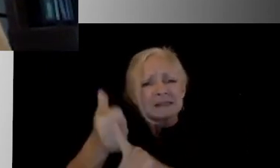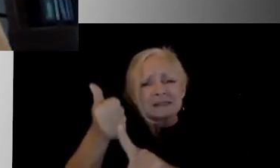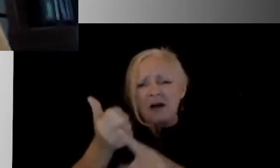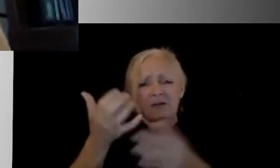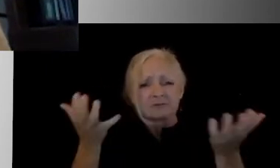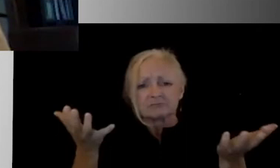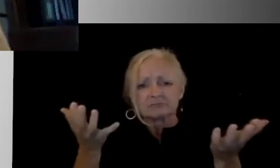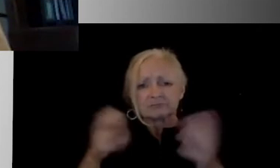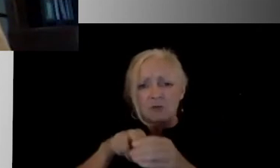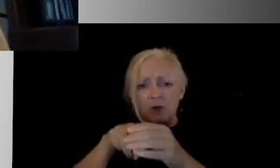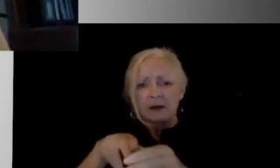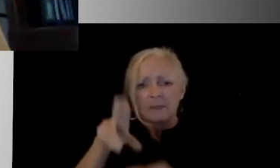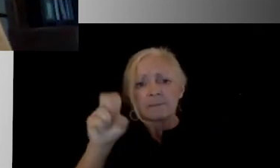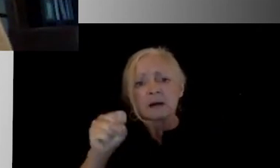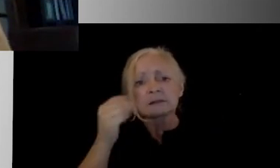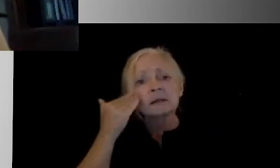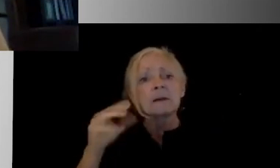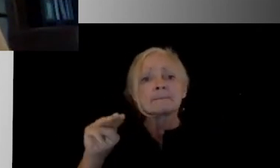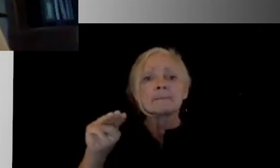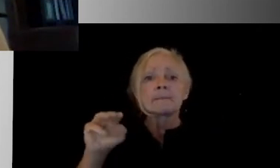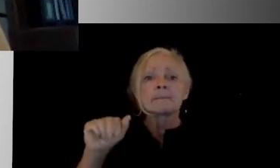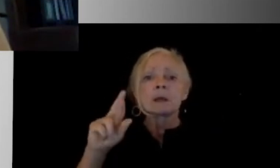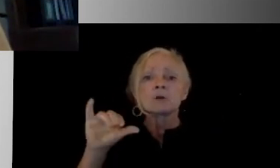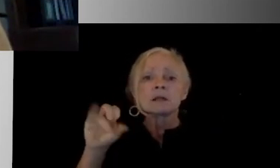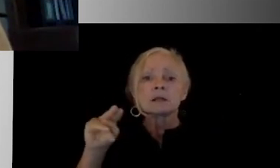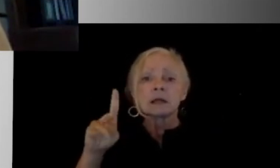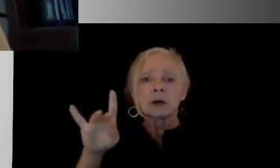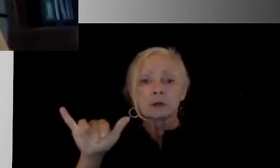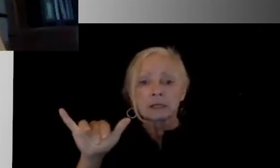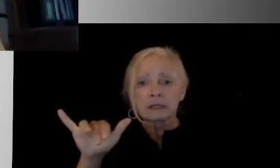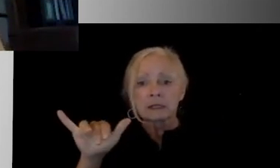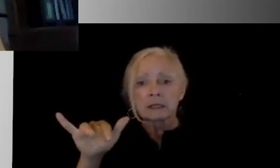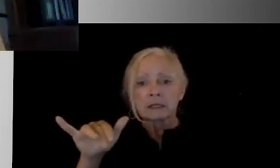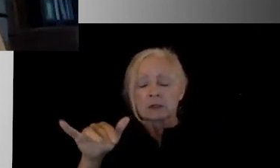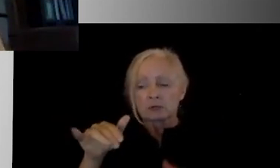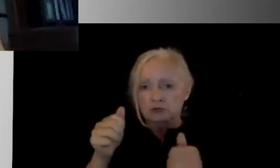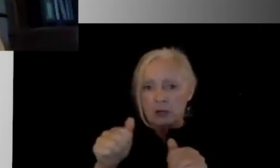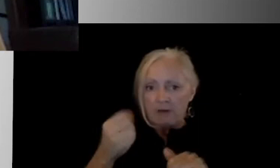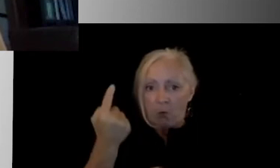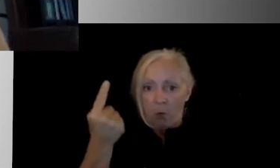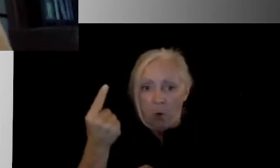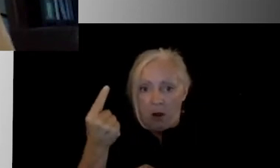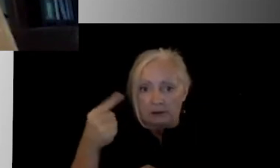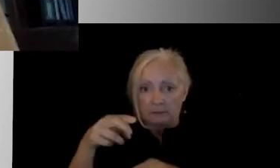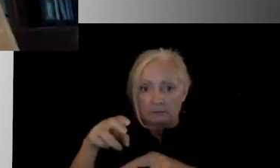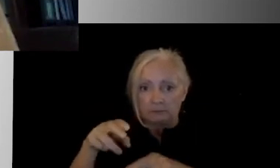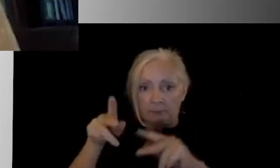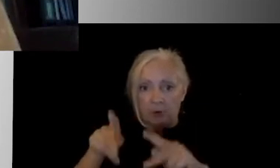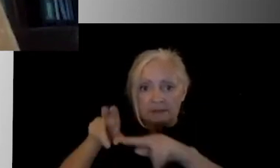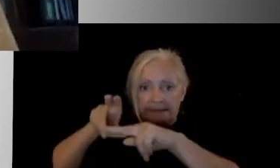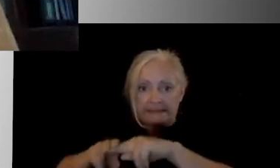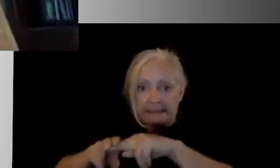I know, I think in Marion County, a lot of school districts are looking at having one student per seat. Can you give, I guess, can you give any